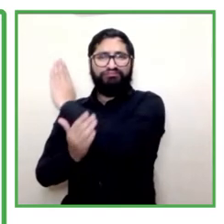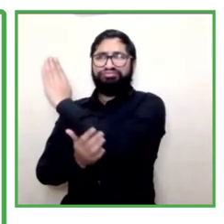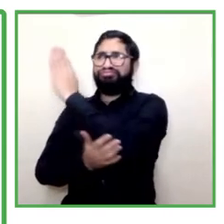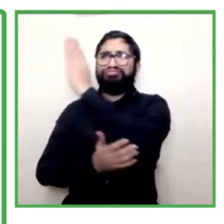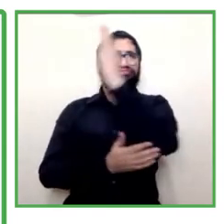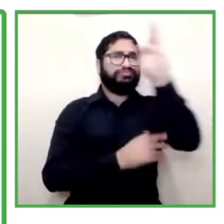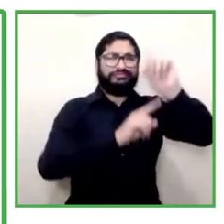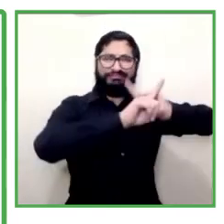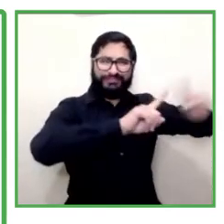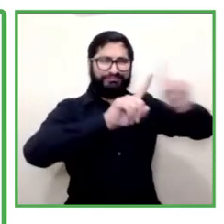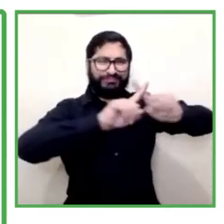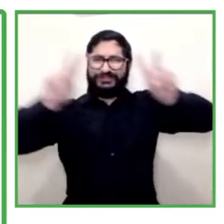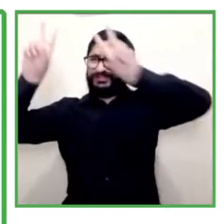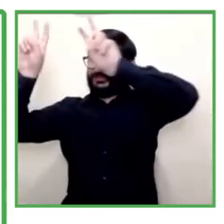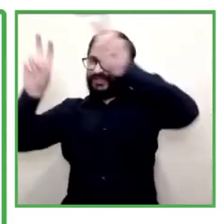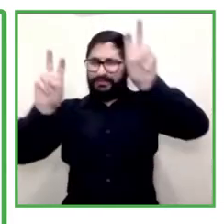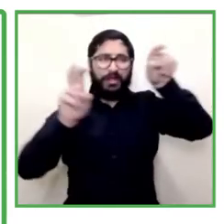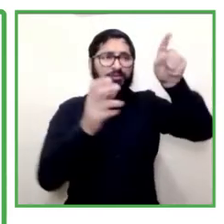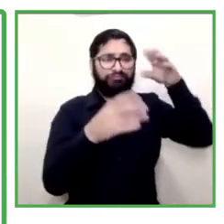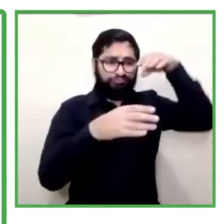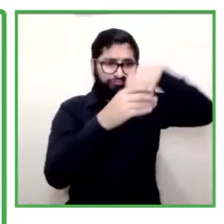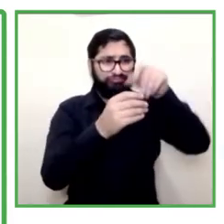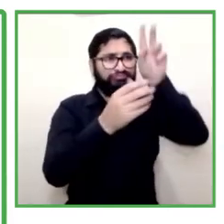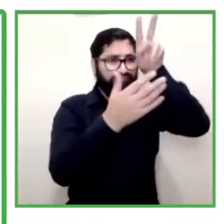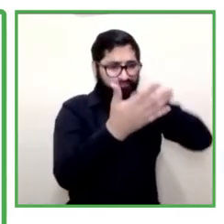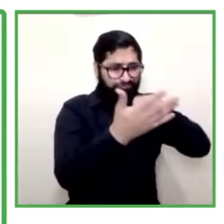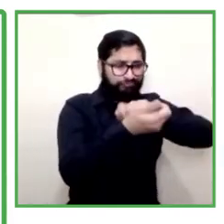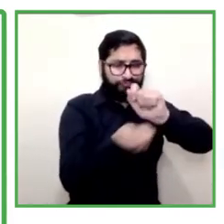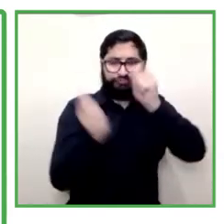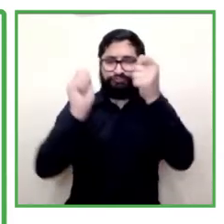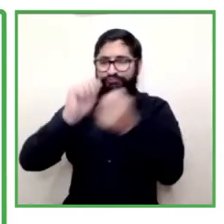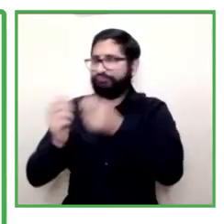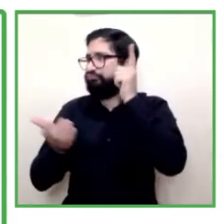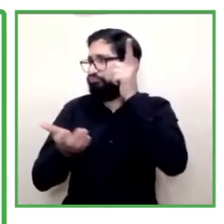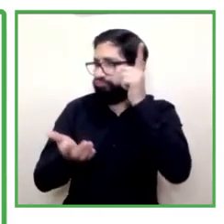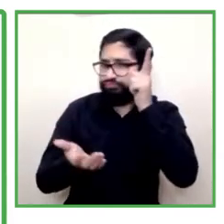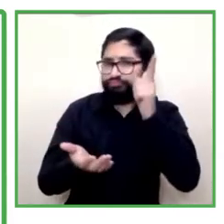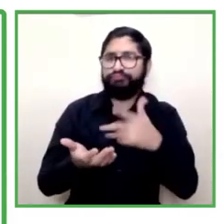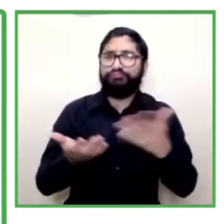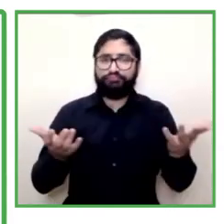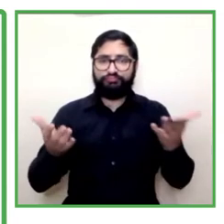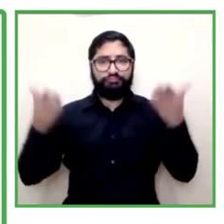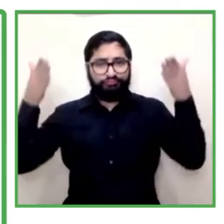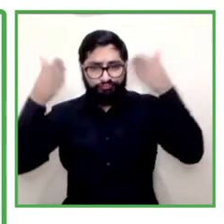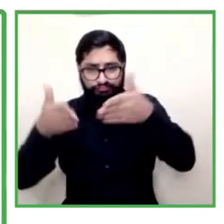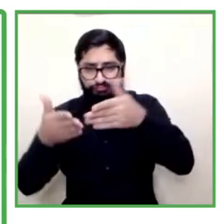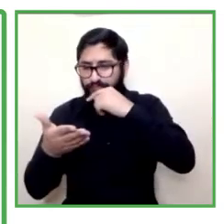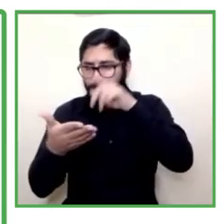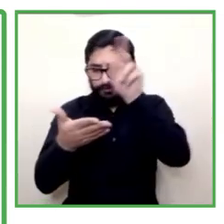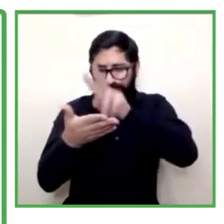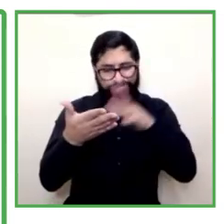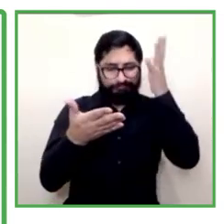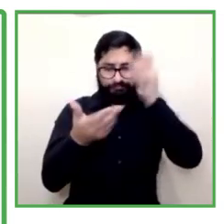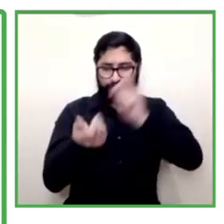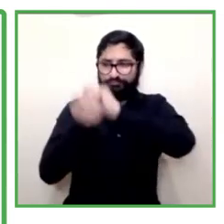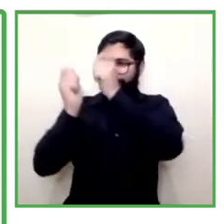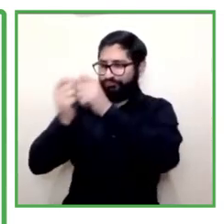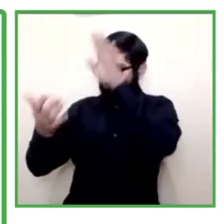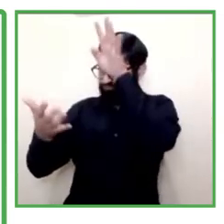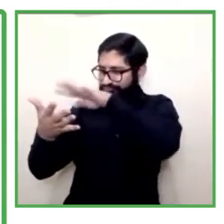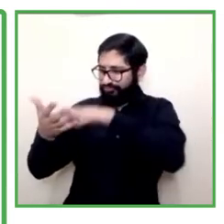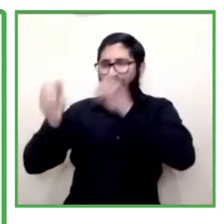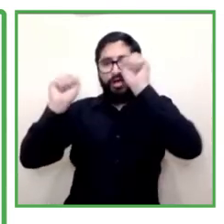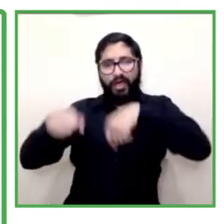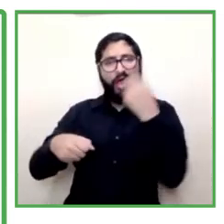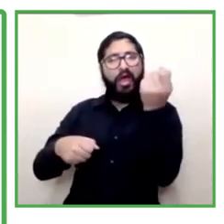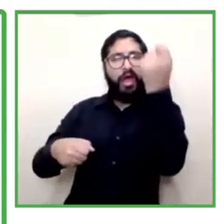creating meaningful experiences for audiobooks and clear language for accessibility for example